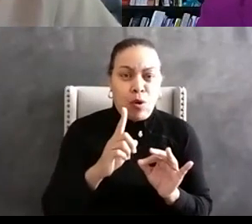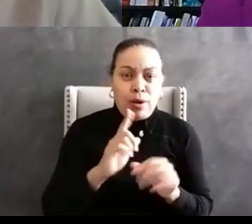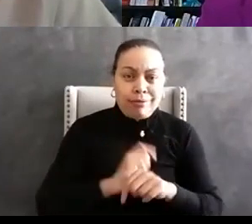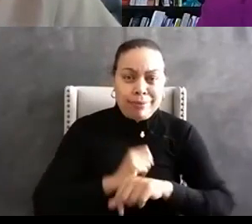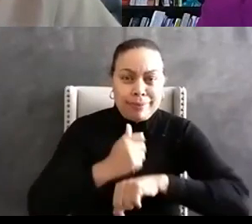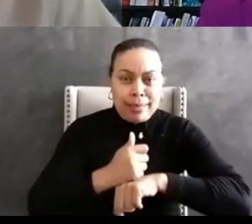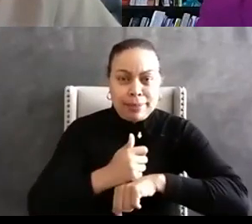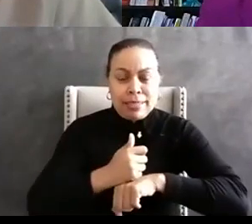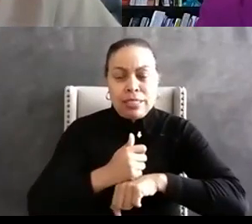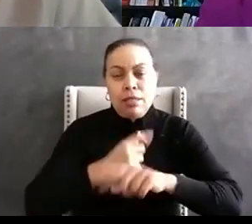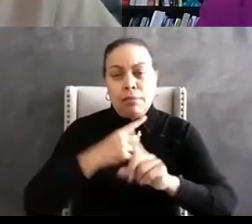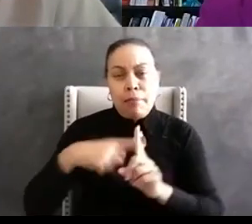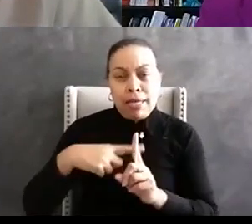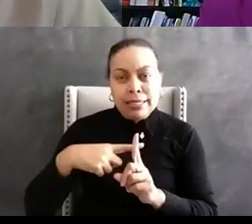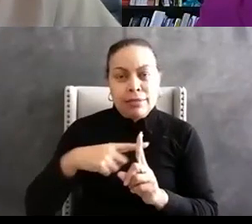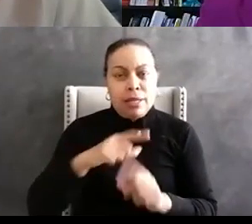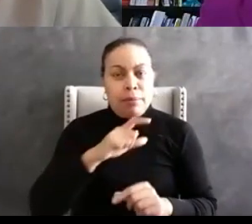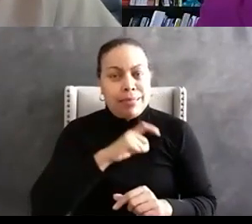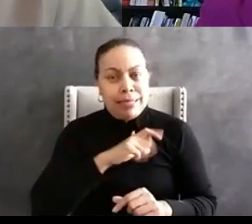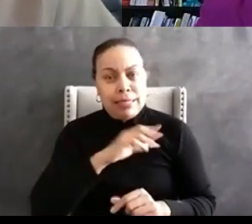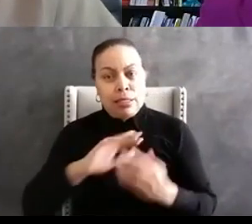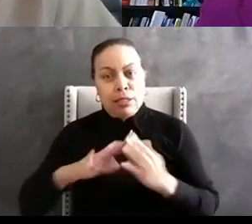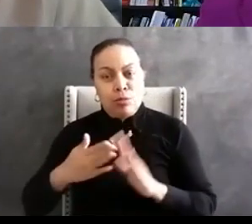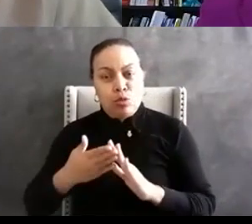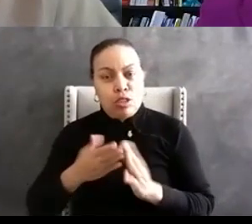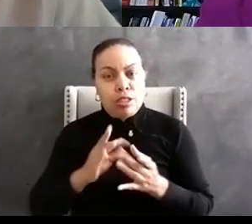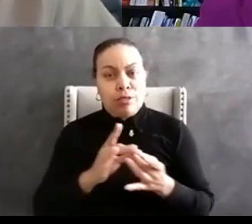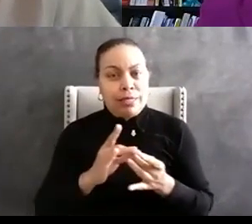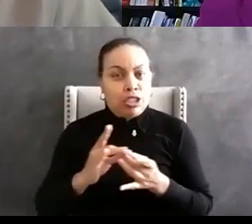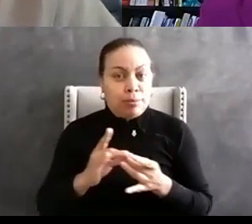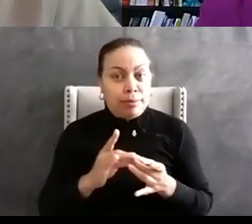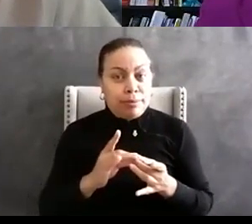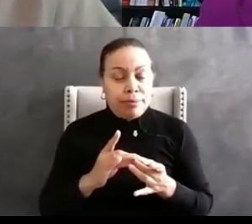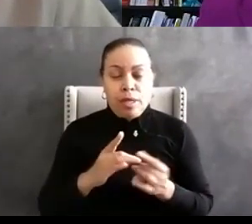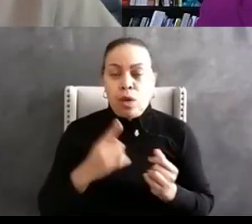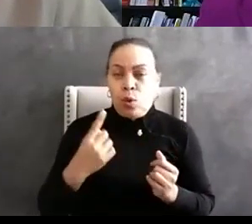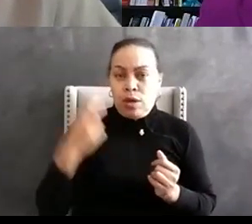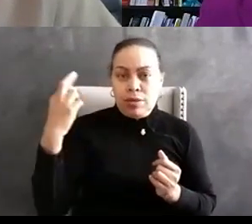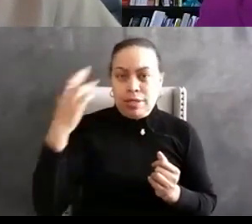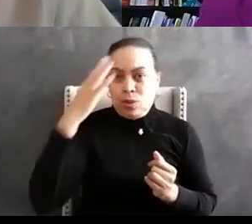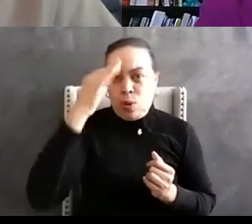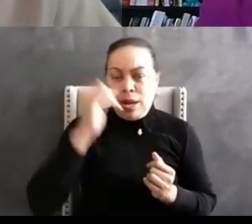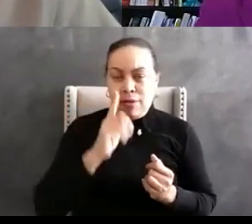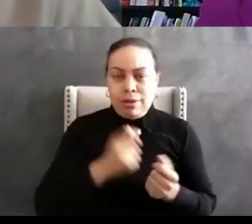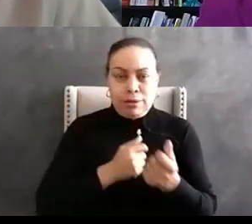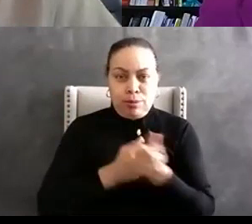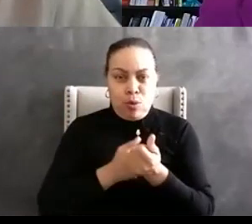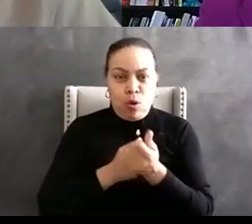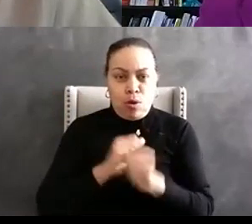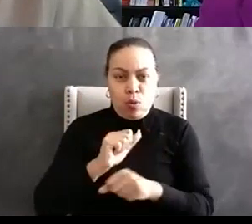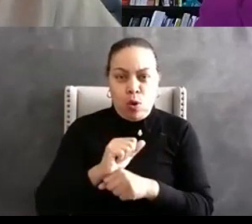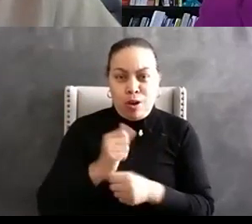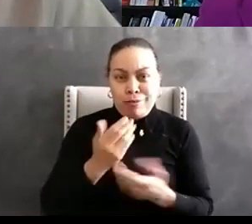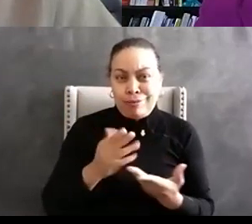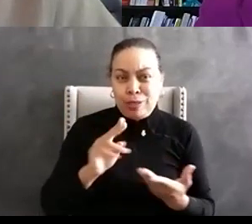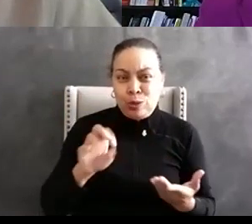you know positive police community relations one of the reasons why i'm such a fan of the work of that noble does is